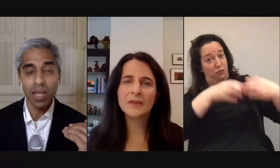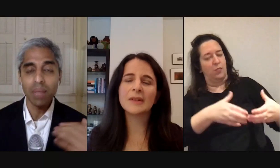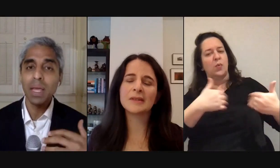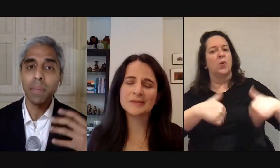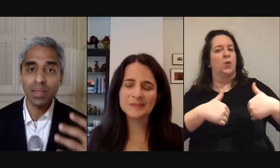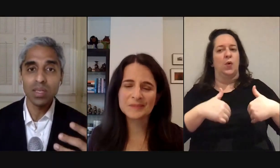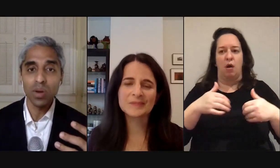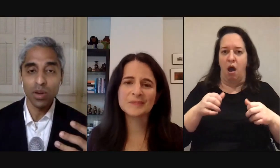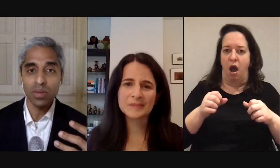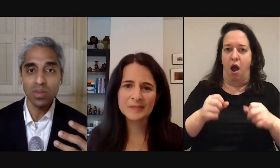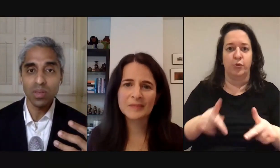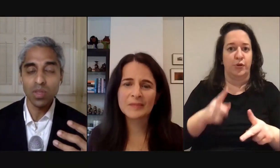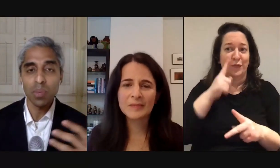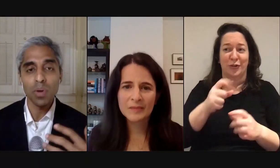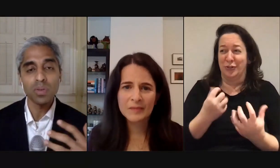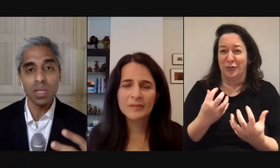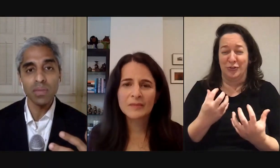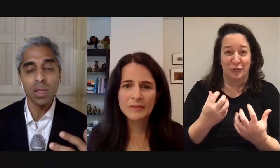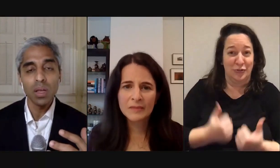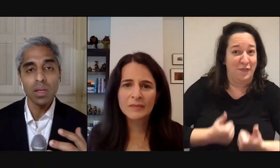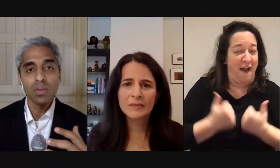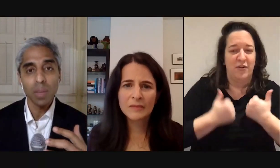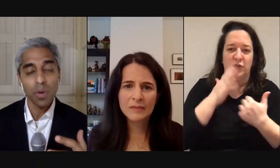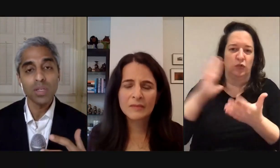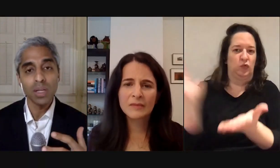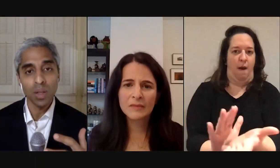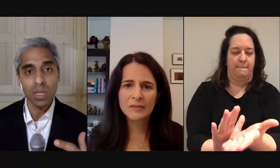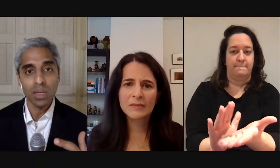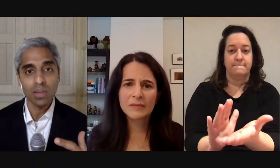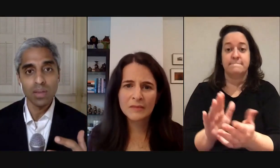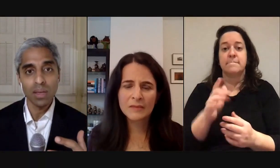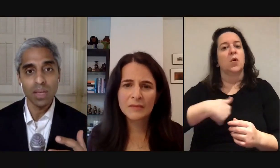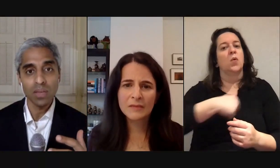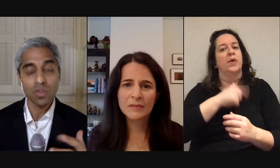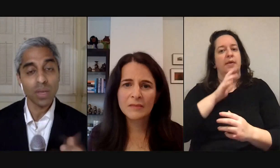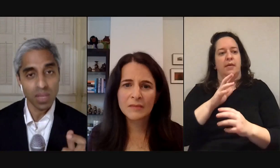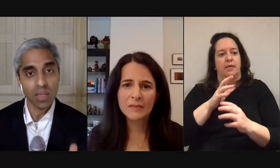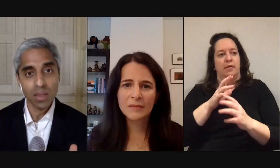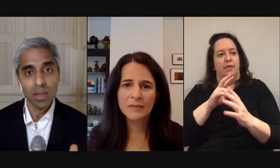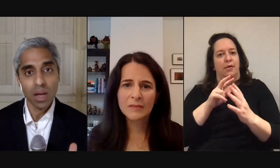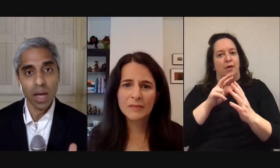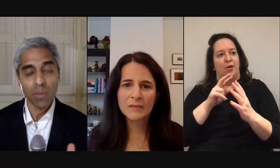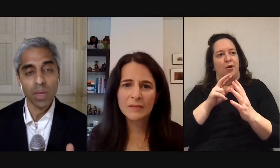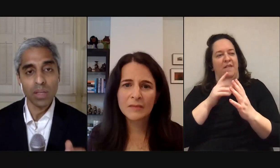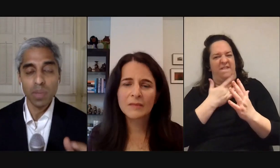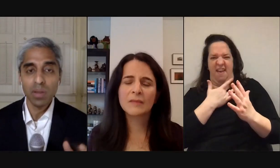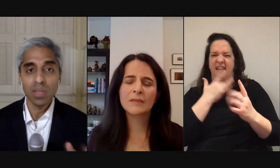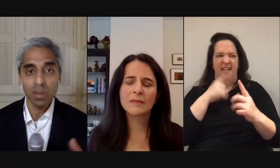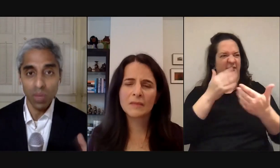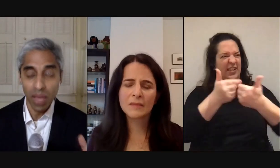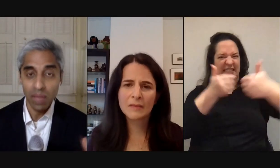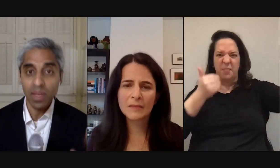and that became baked into our nervous system so we perceive separation and loneliness as a stress thing and we